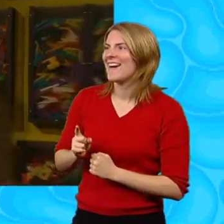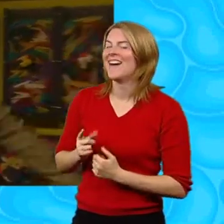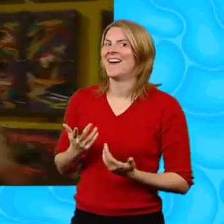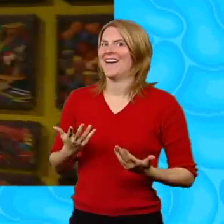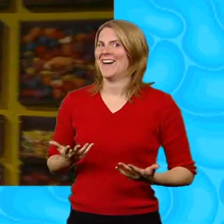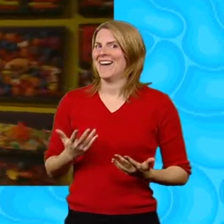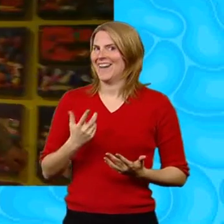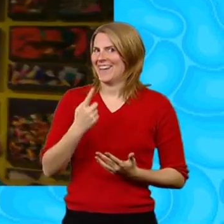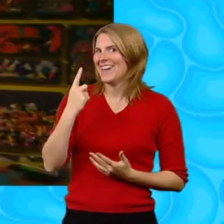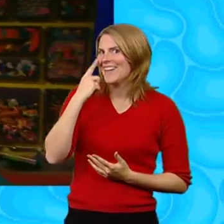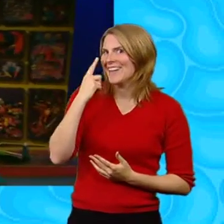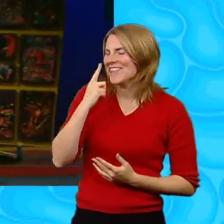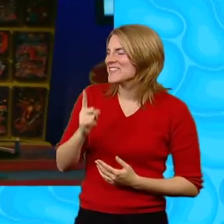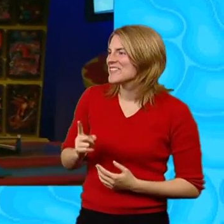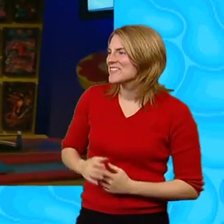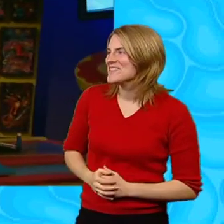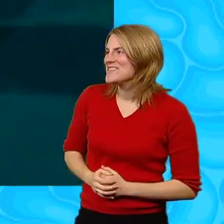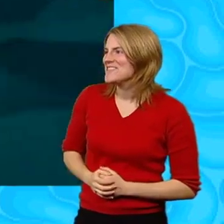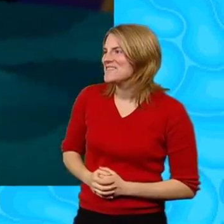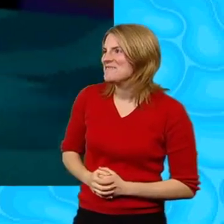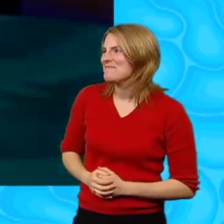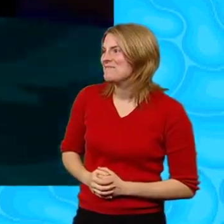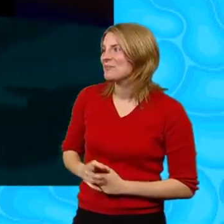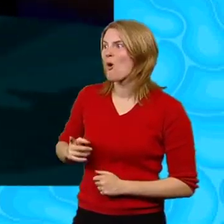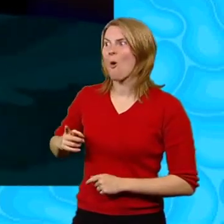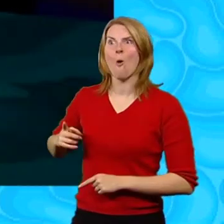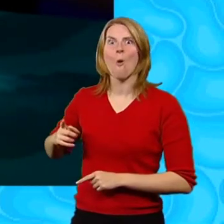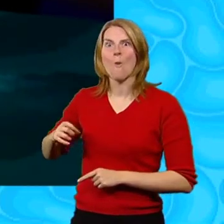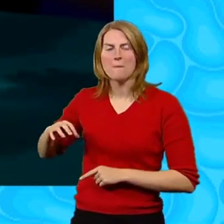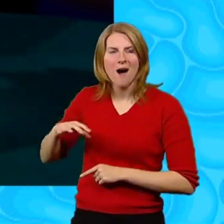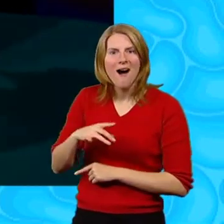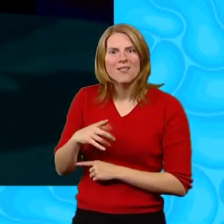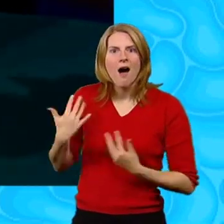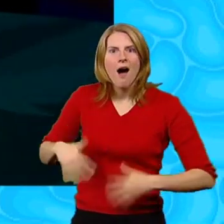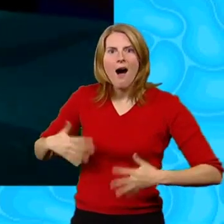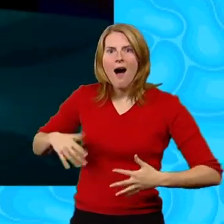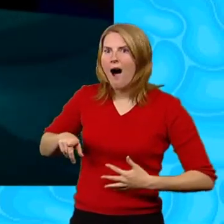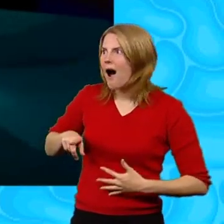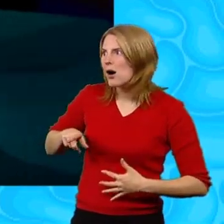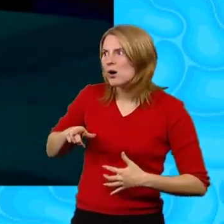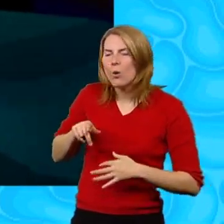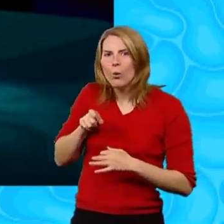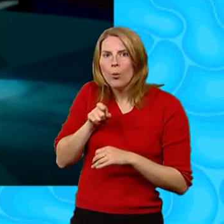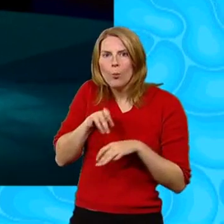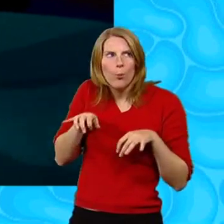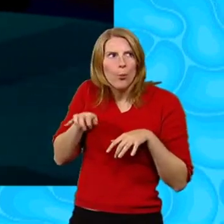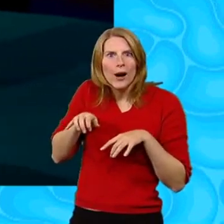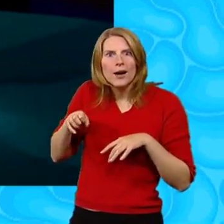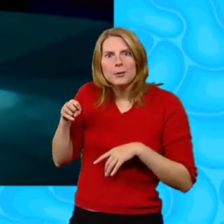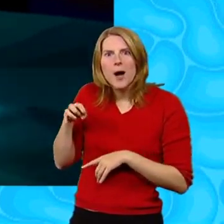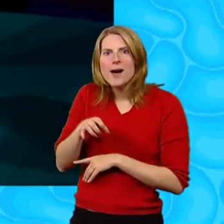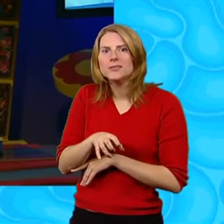Now let's have a look Where's my spider There he is Look It's a spooky spider